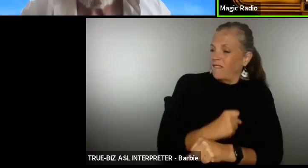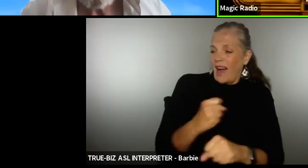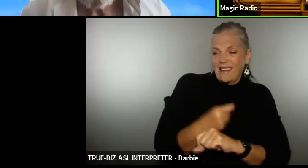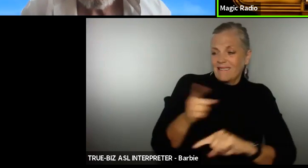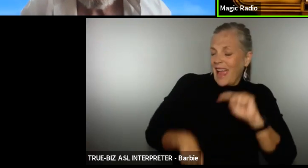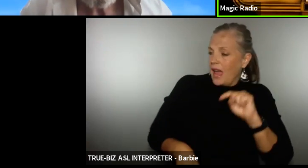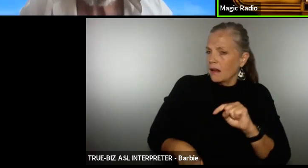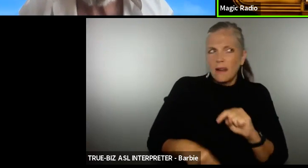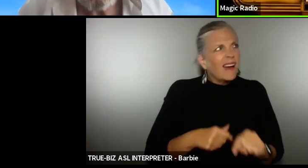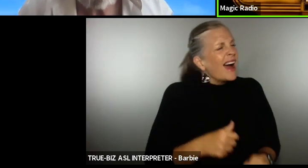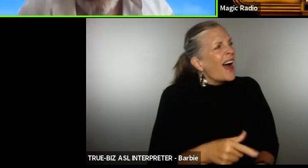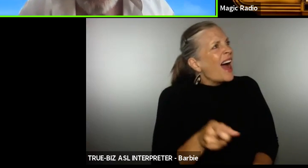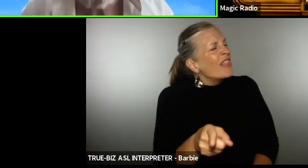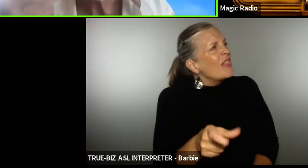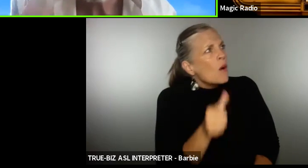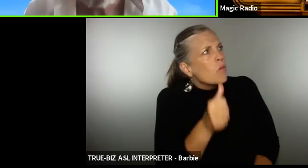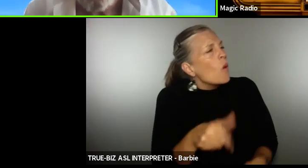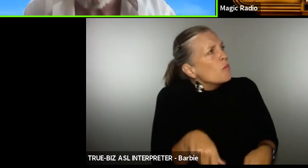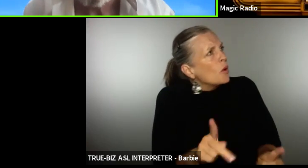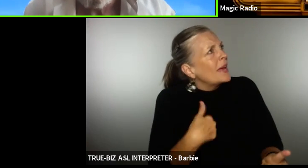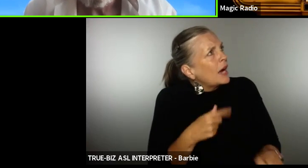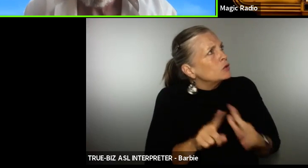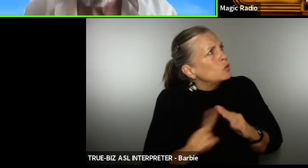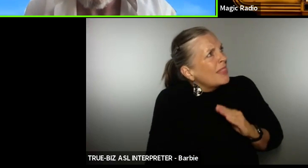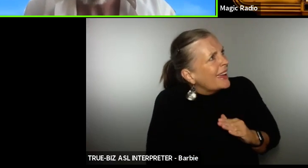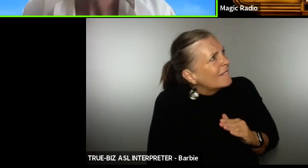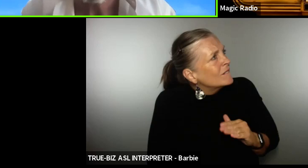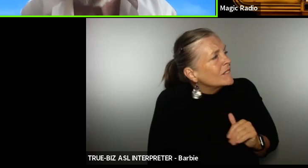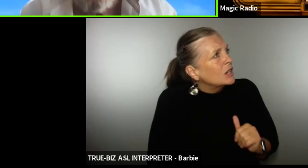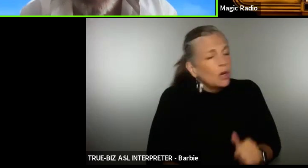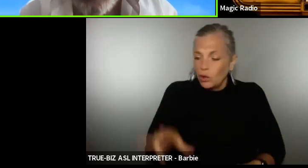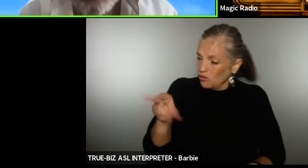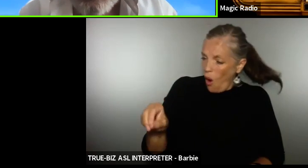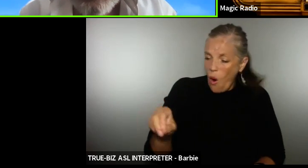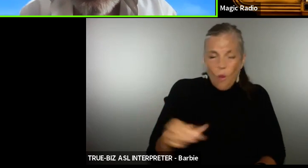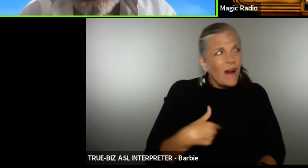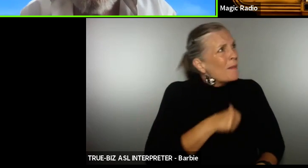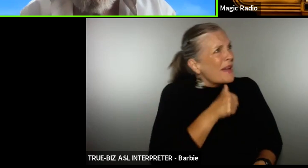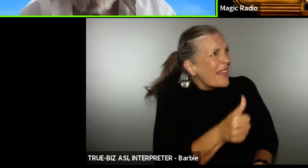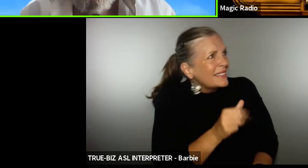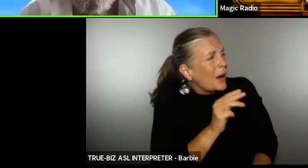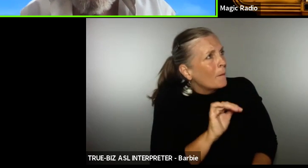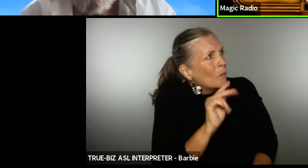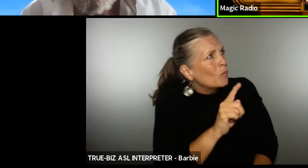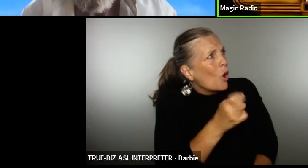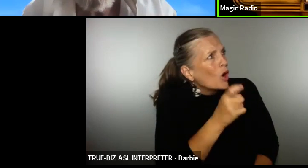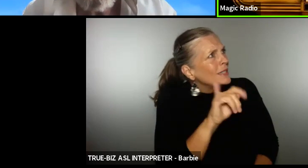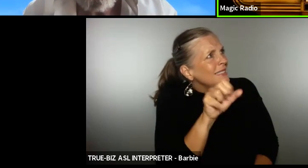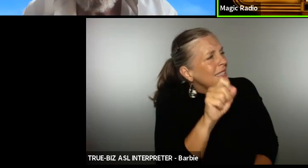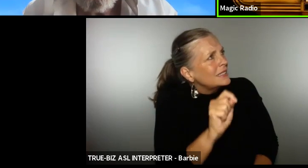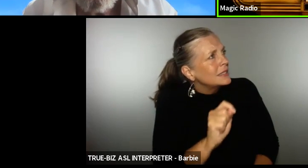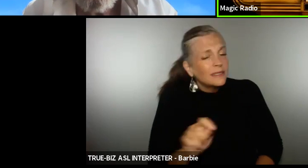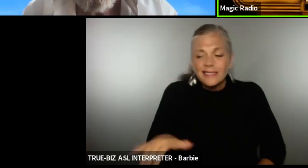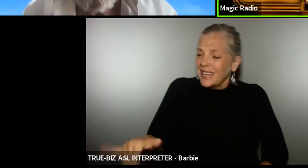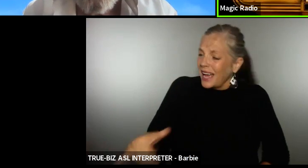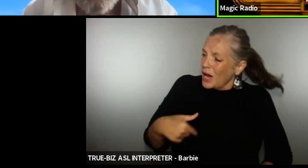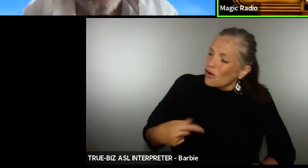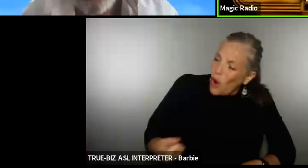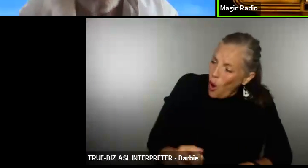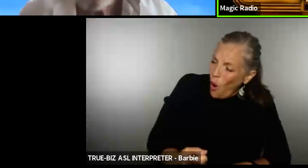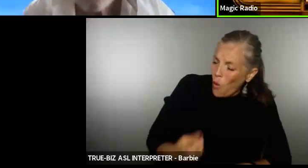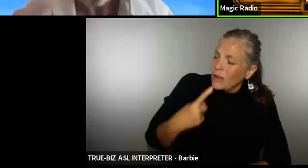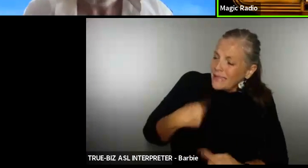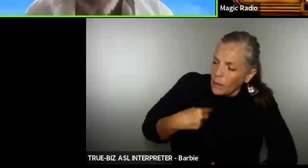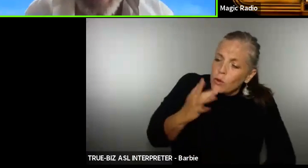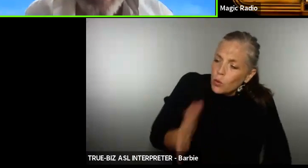that isn't Marx it doesn't matter they'll do it answer me I need to ask you some questions first